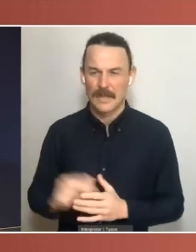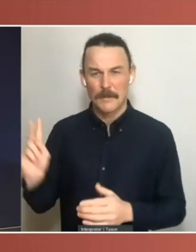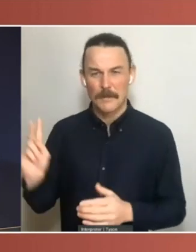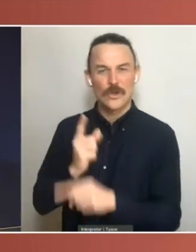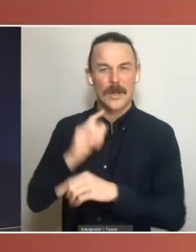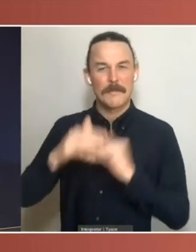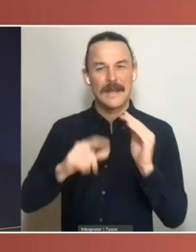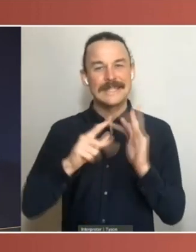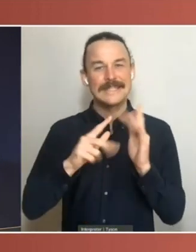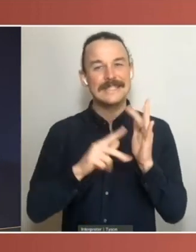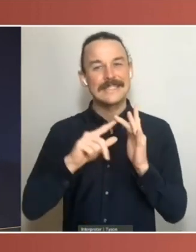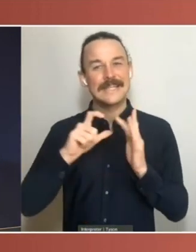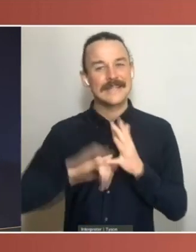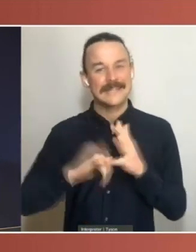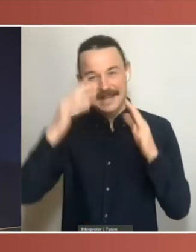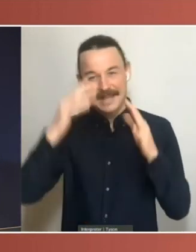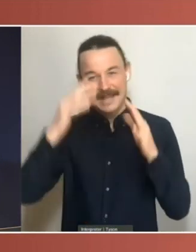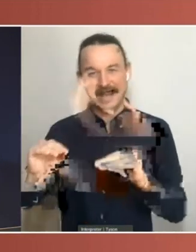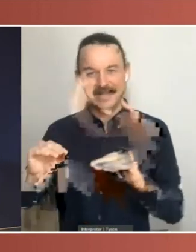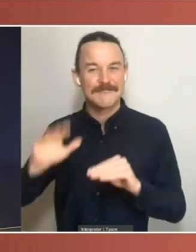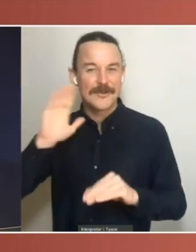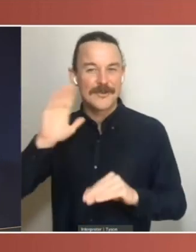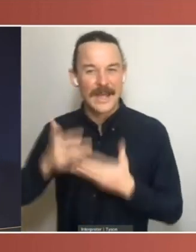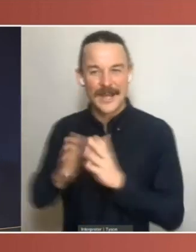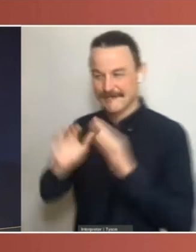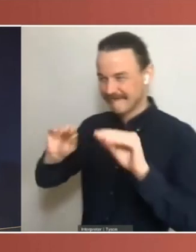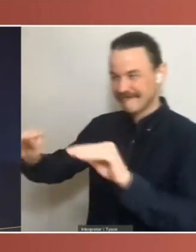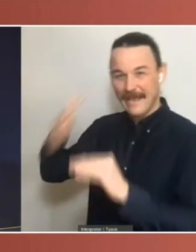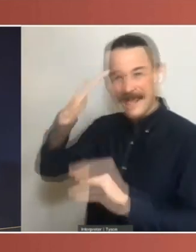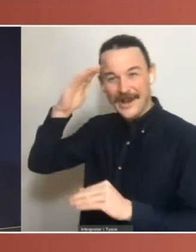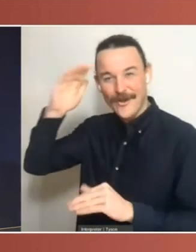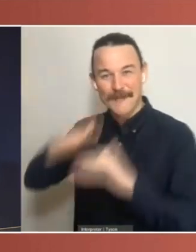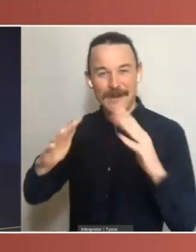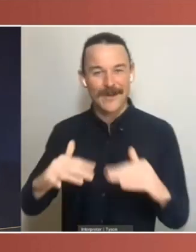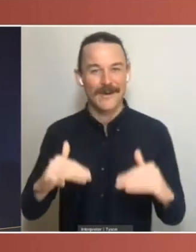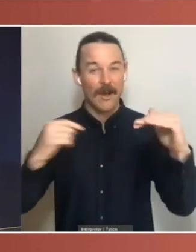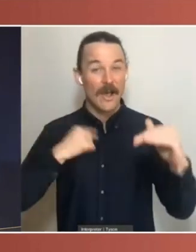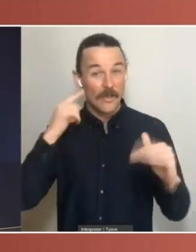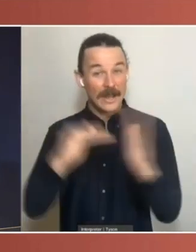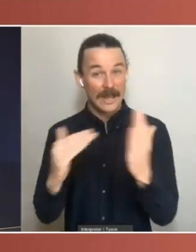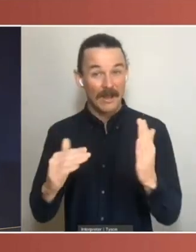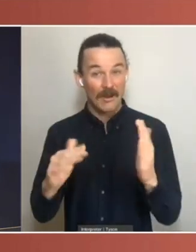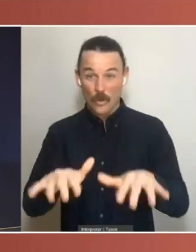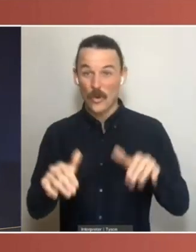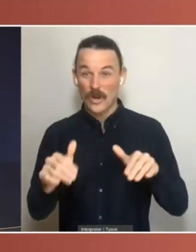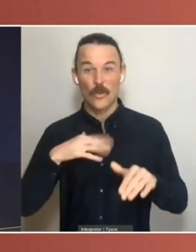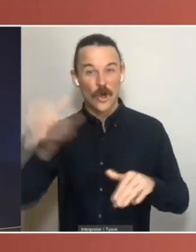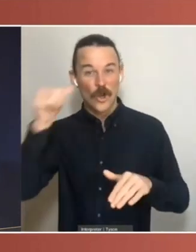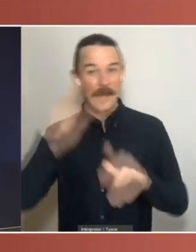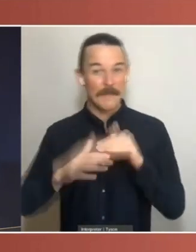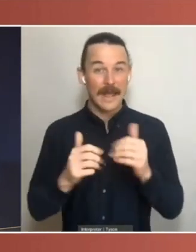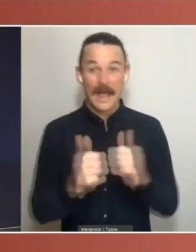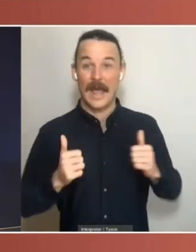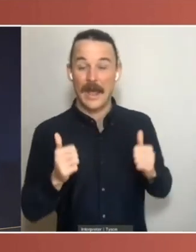remarks. And again, just now, I did think the audience might be interested to know about the great work of our parliamentary education office,